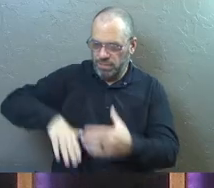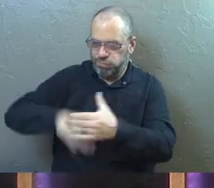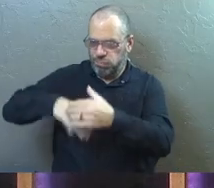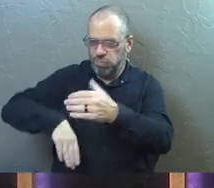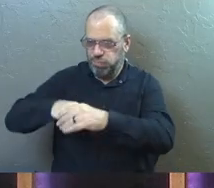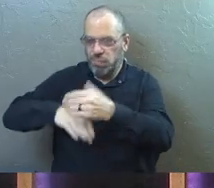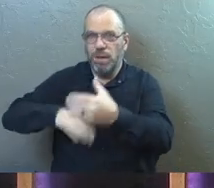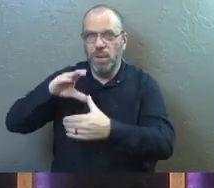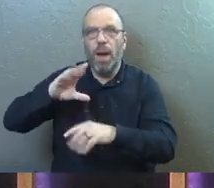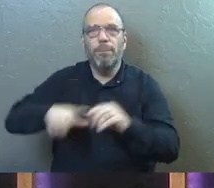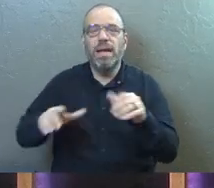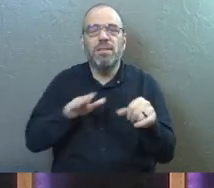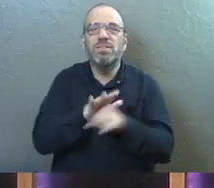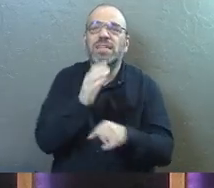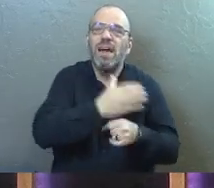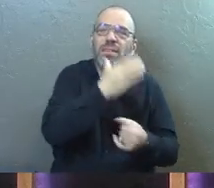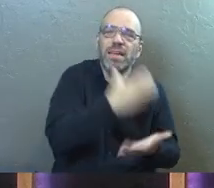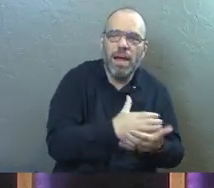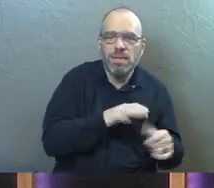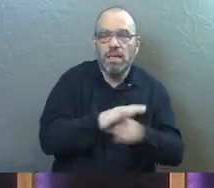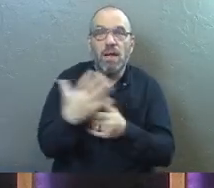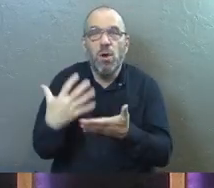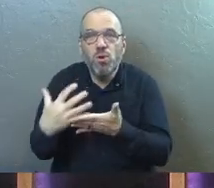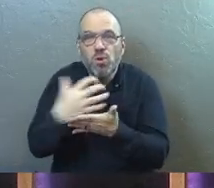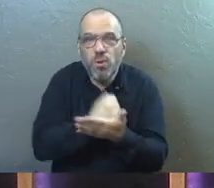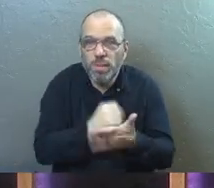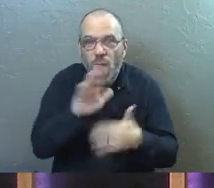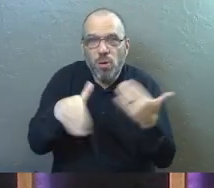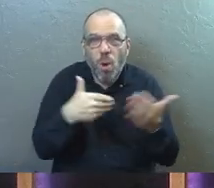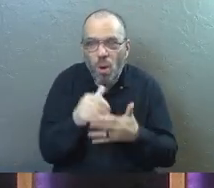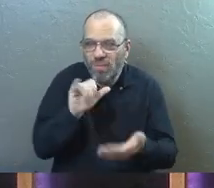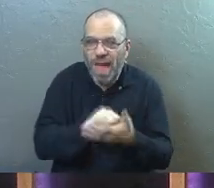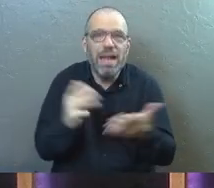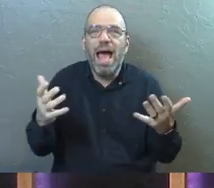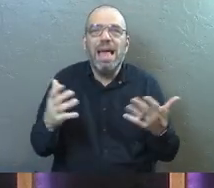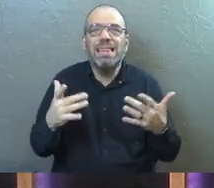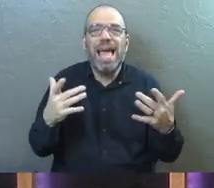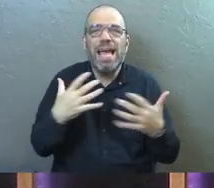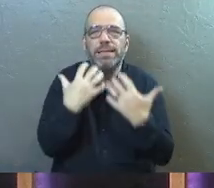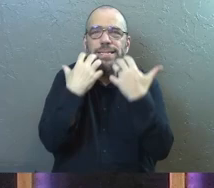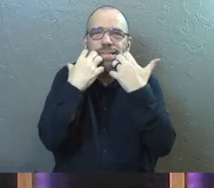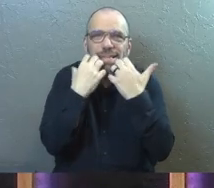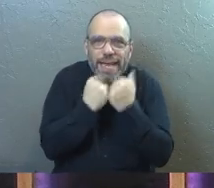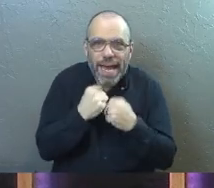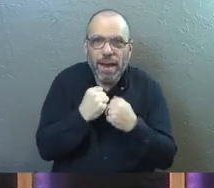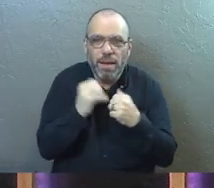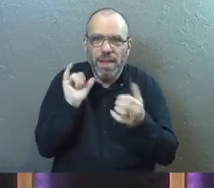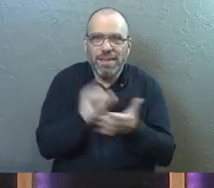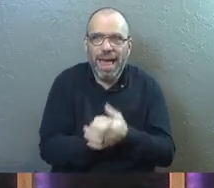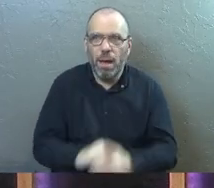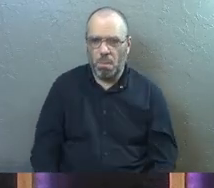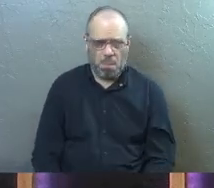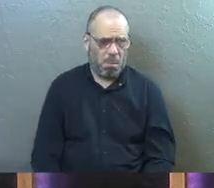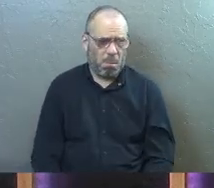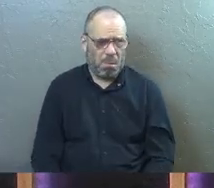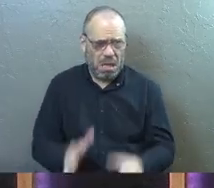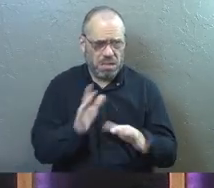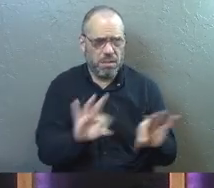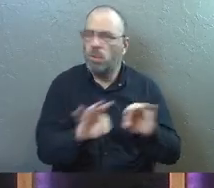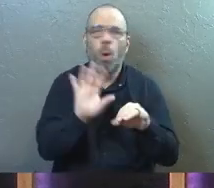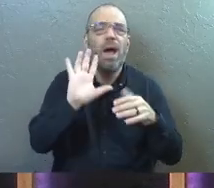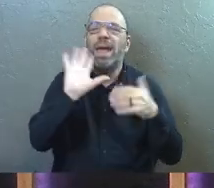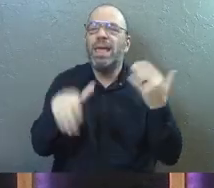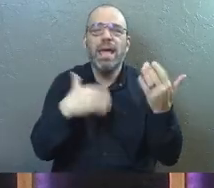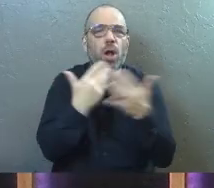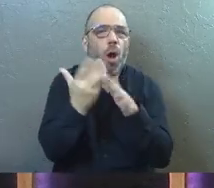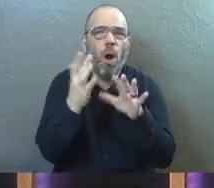But they care about making sure that there's enough cups and there's enough creamers and all of that kind of stuff. They care about all of that. You're like, I don't know if that matters. It